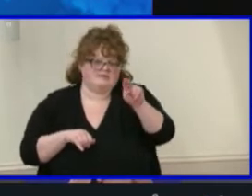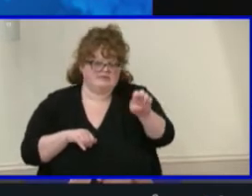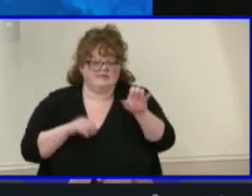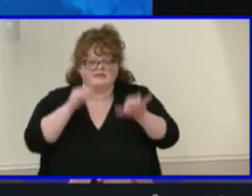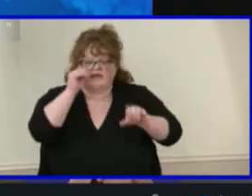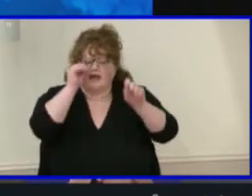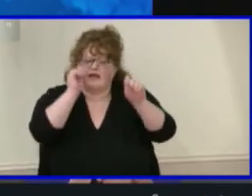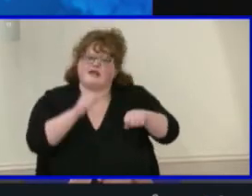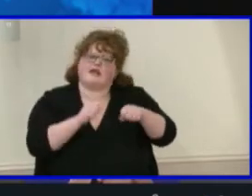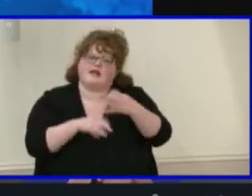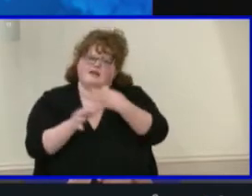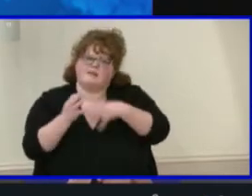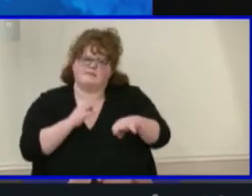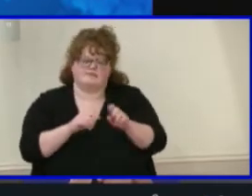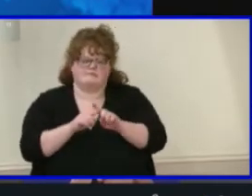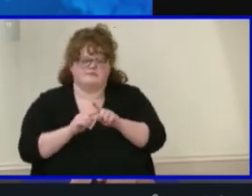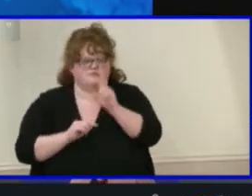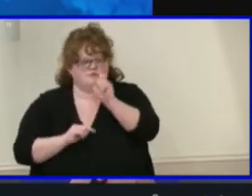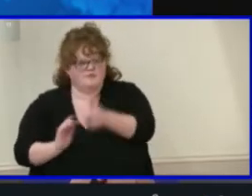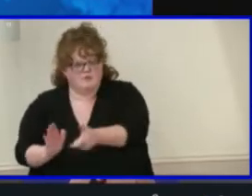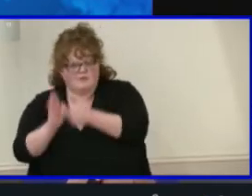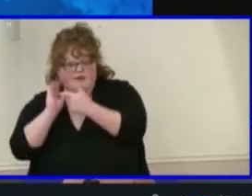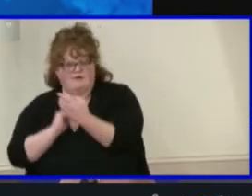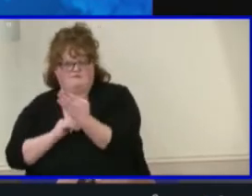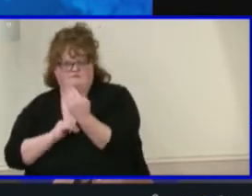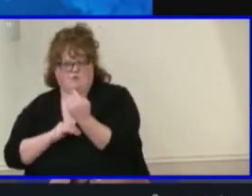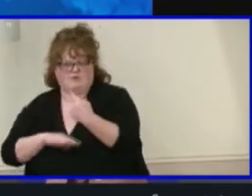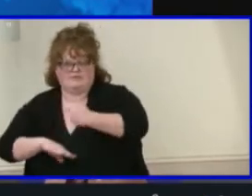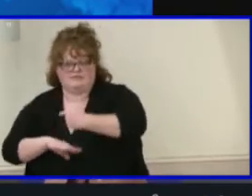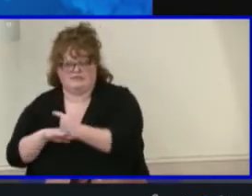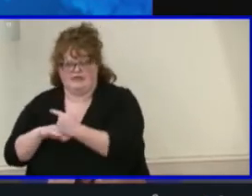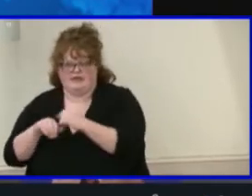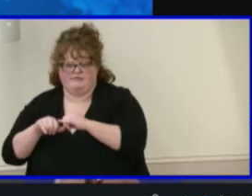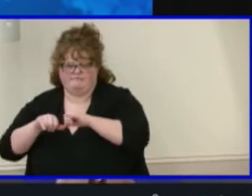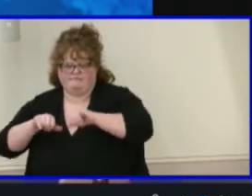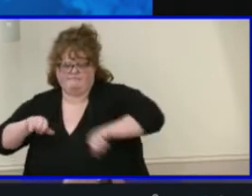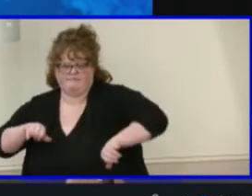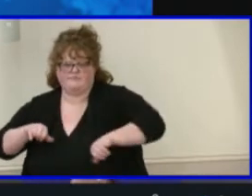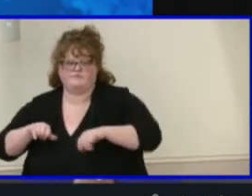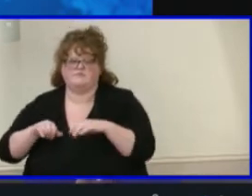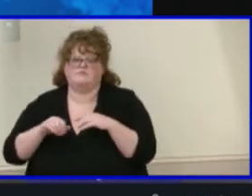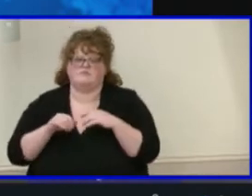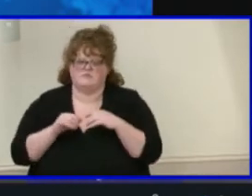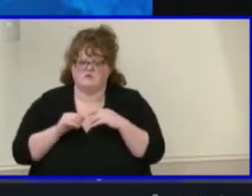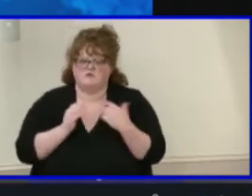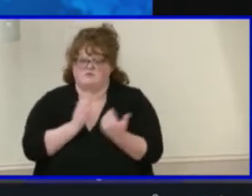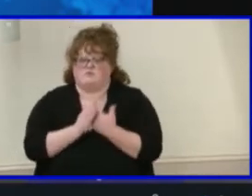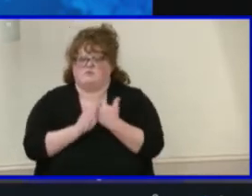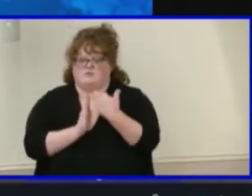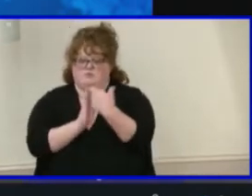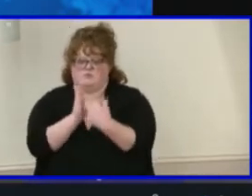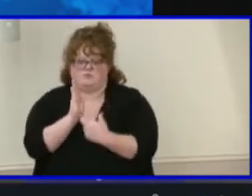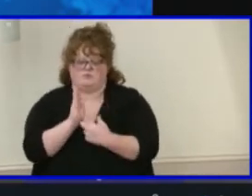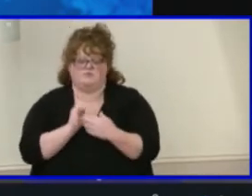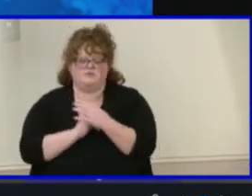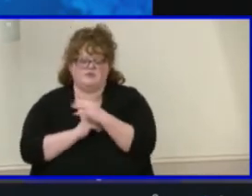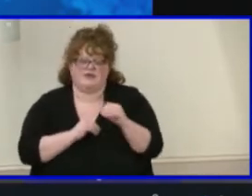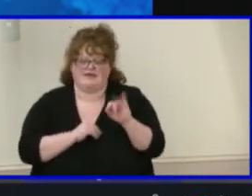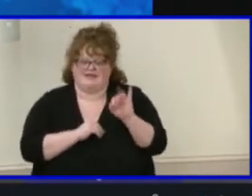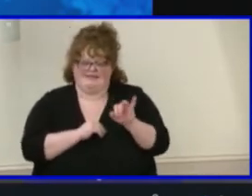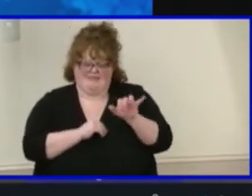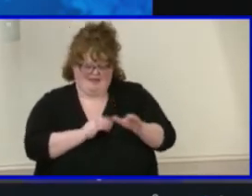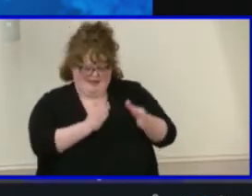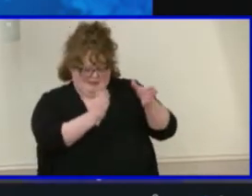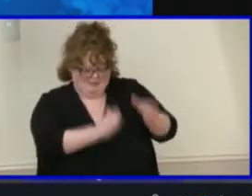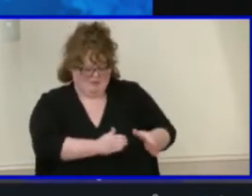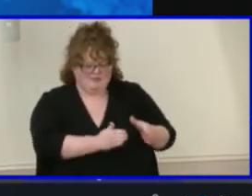standard of a 14-day quarantine for our exposure cases. And again, this is defined as an individual who comes